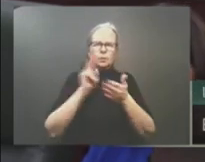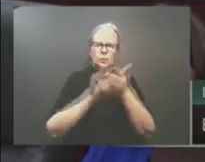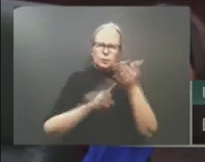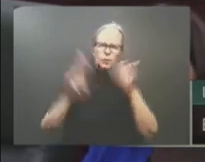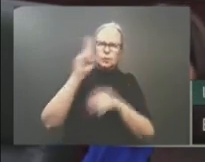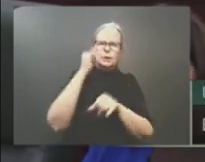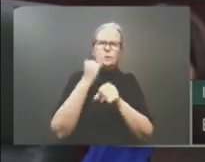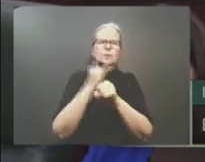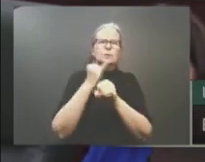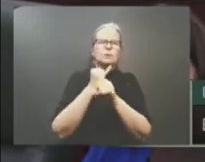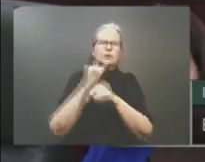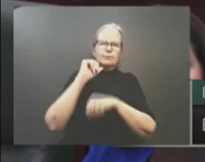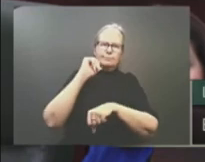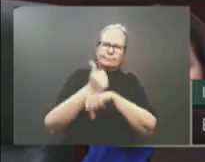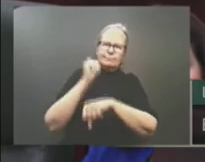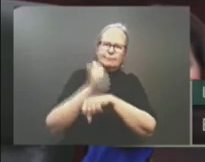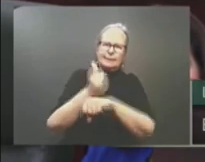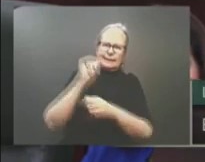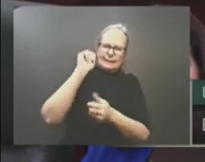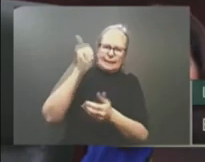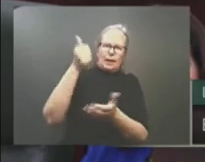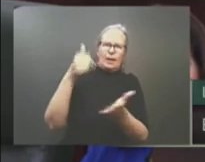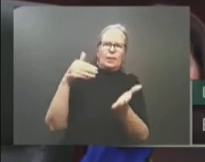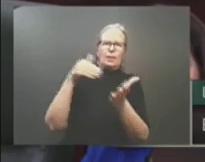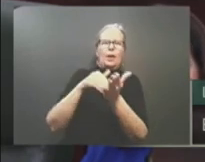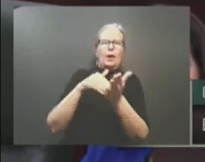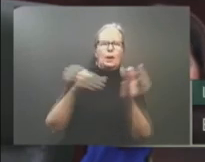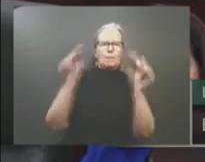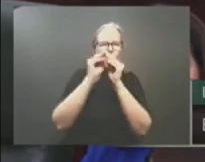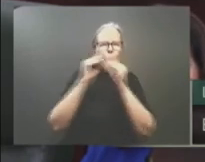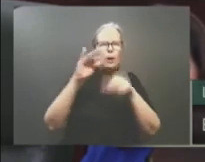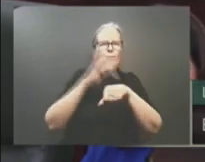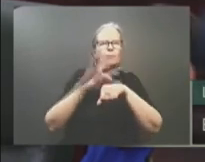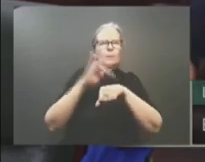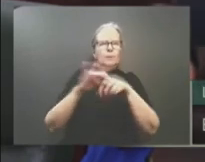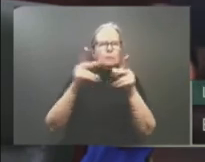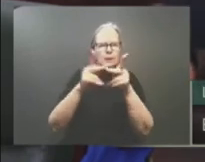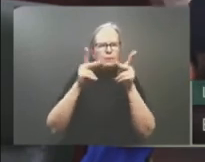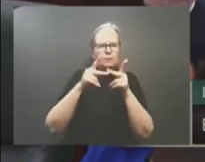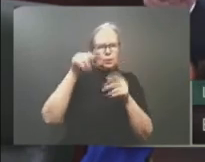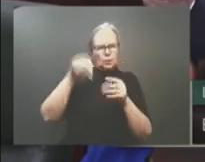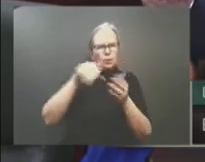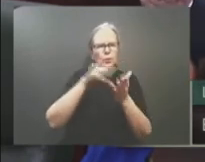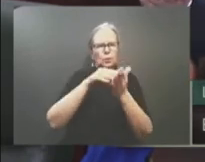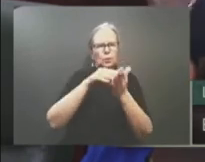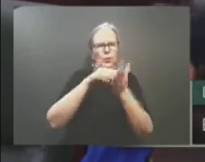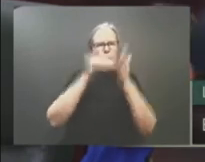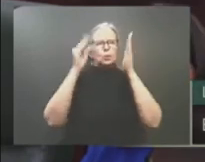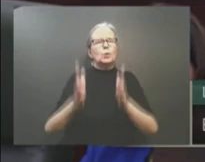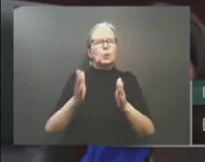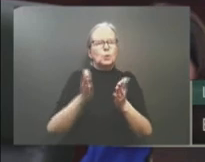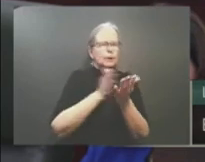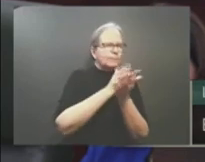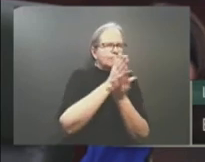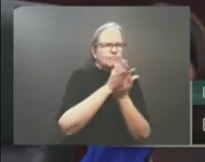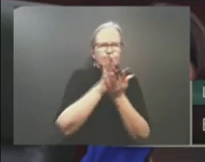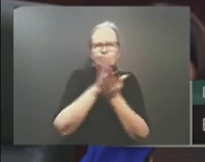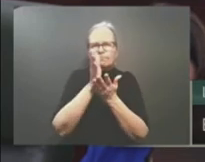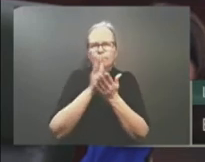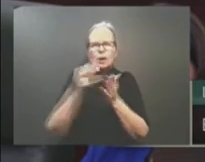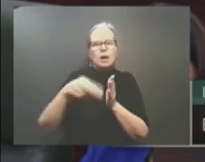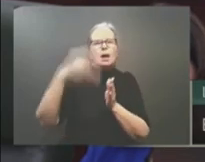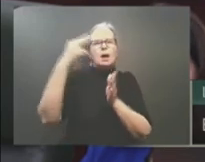,000 additional learning spaces for high demand occupations and professions across sectors and across this province.